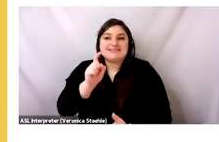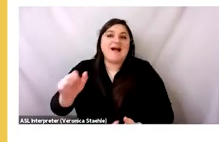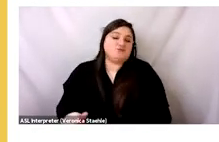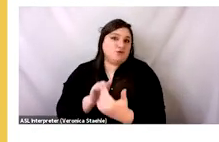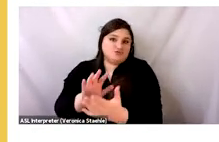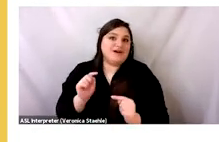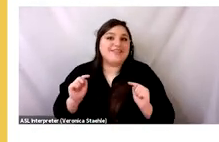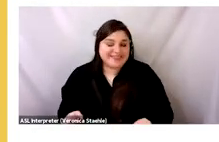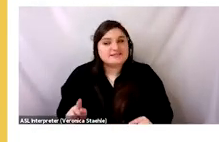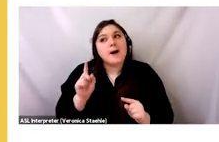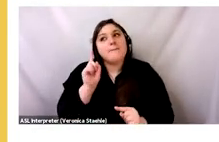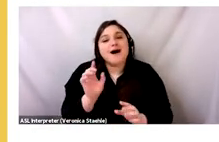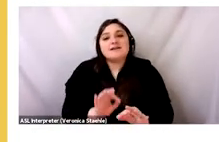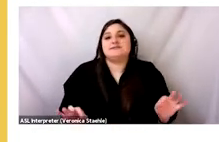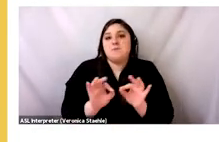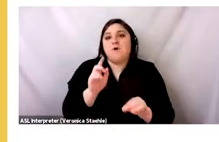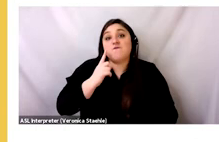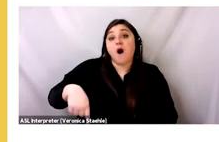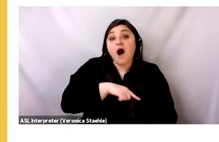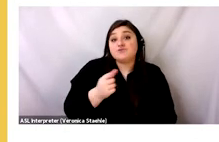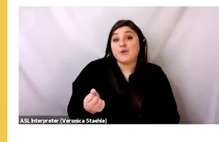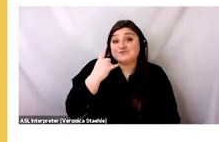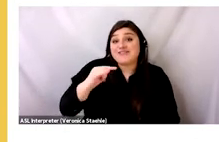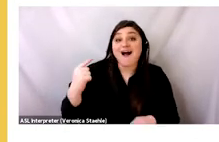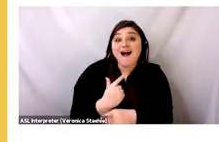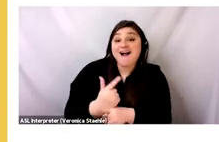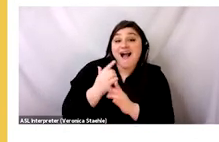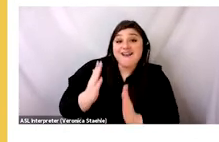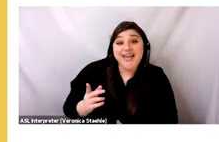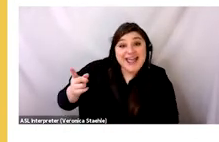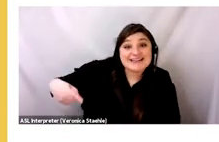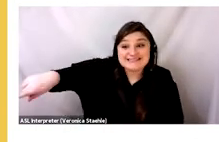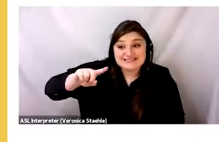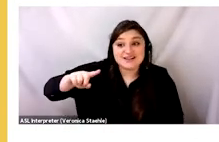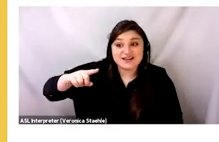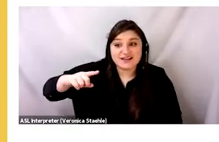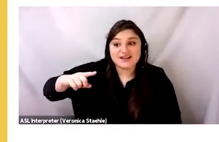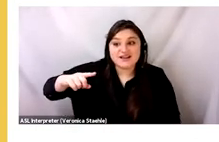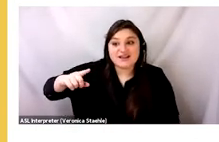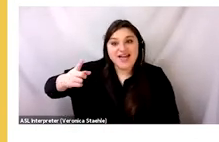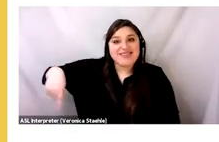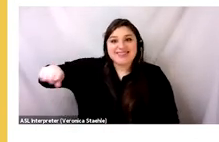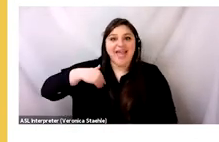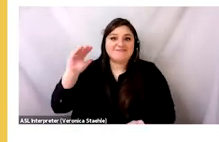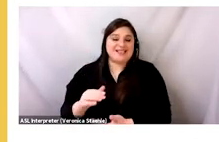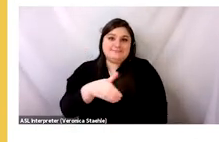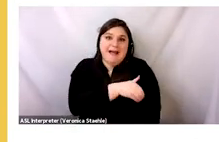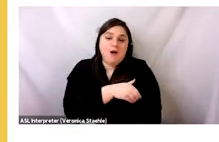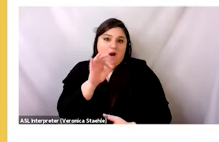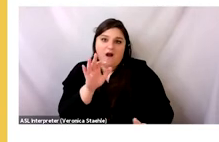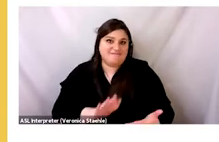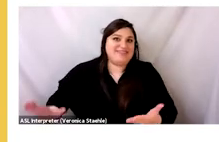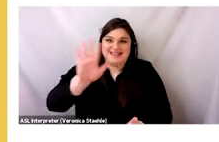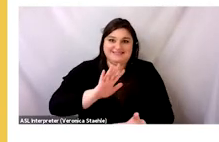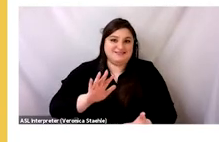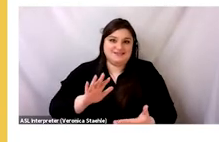be dealt with. But we also have to, you know, understand that Ghanaian citizens generate far less waste than any